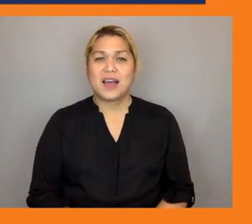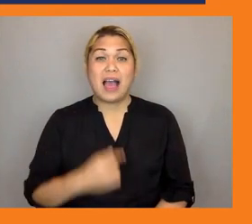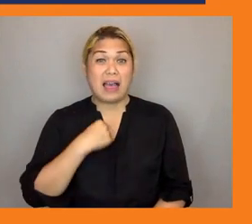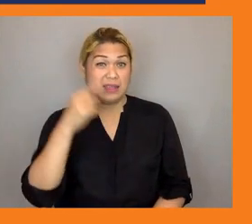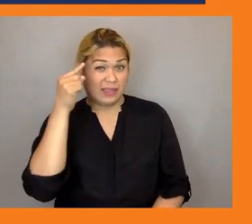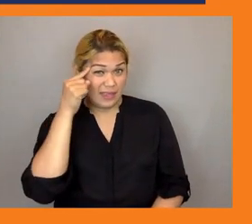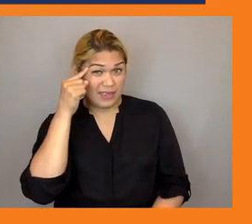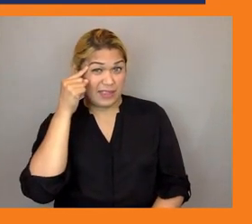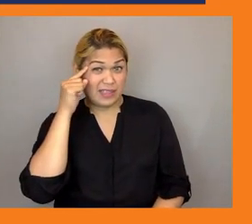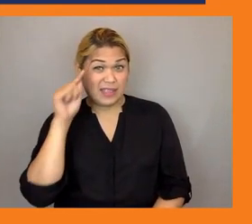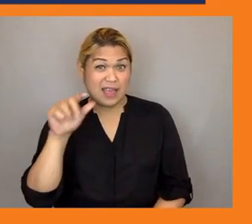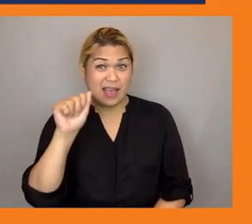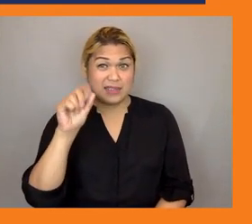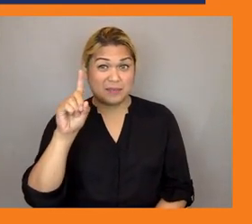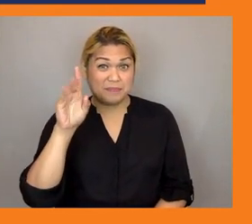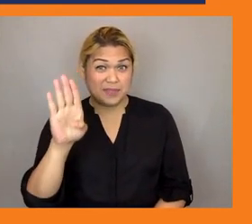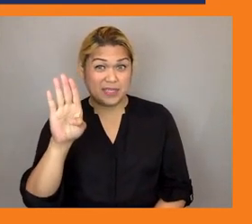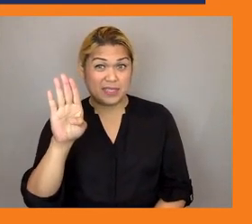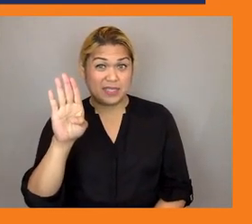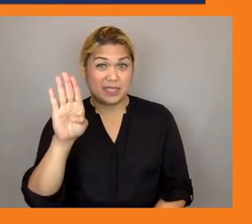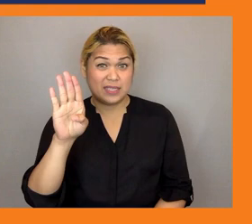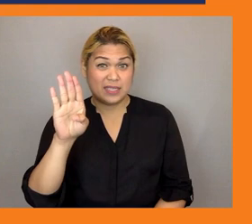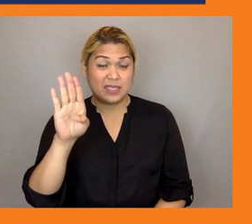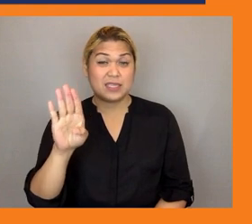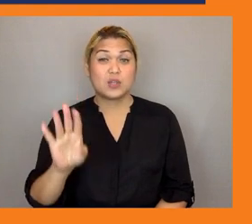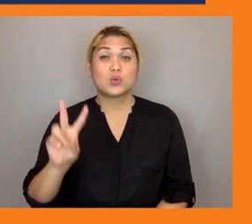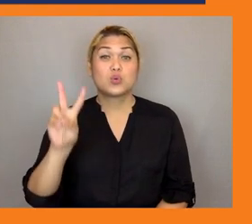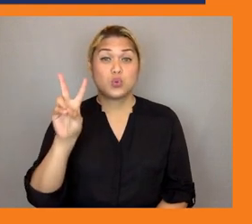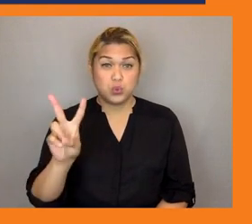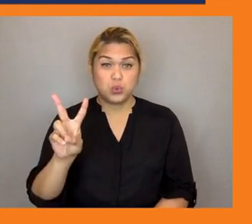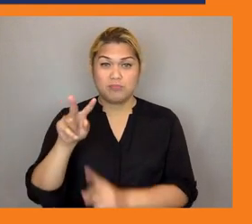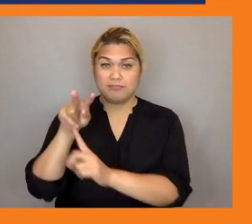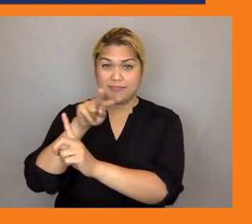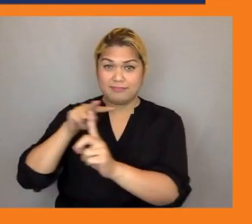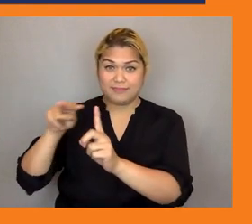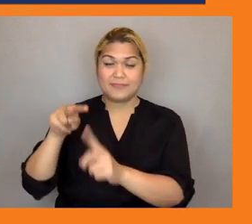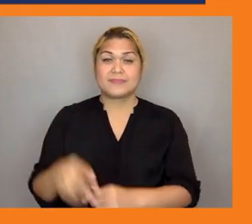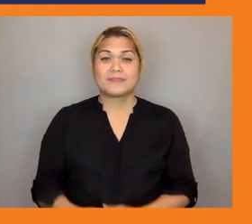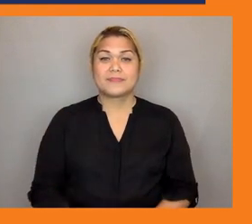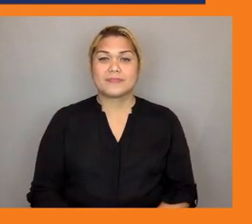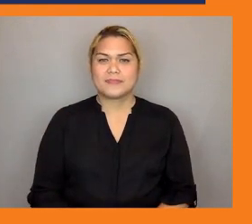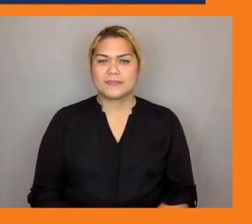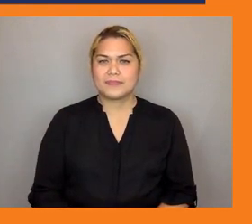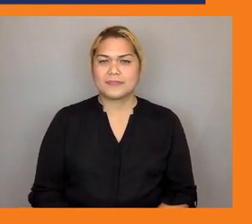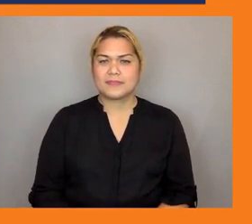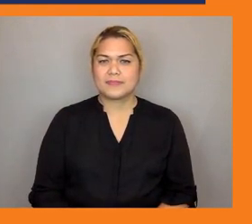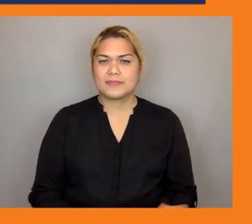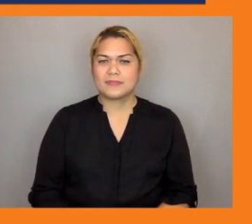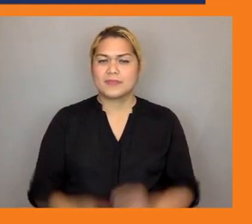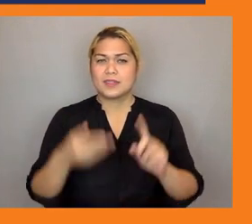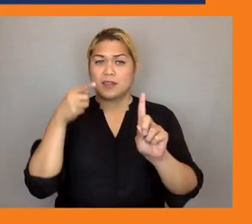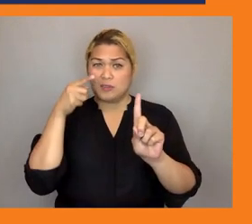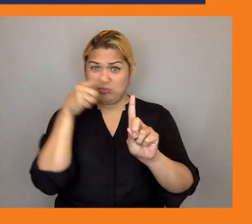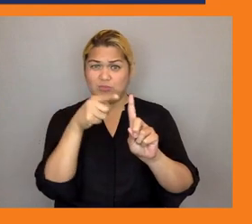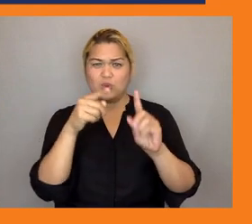from two perspectives so the first is targeted youth programs like you know youth for asia that rafiq's described in